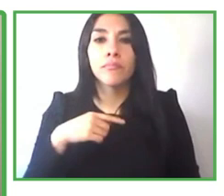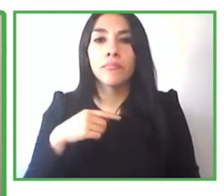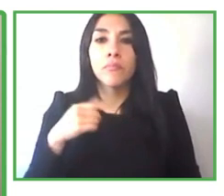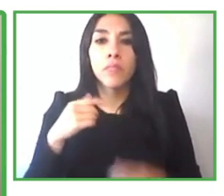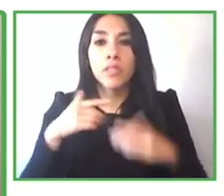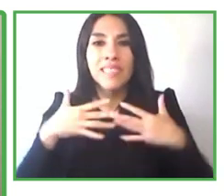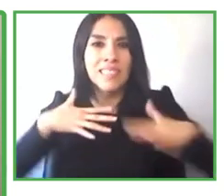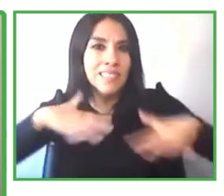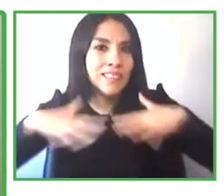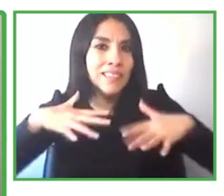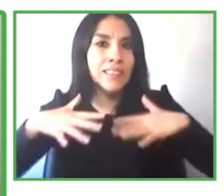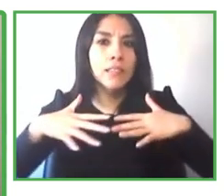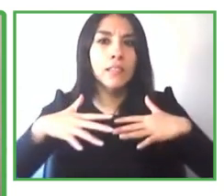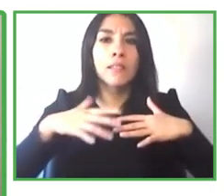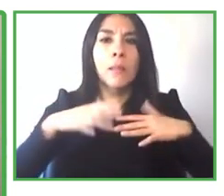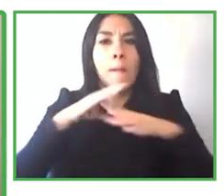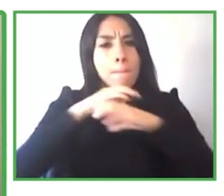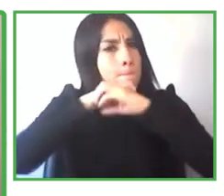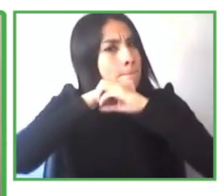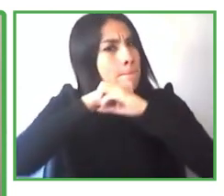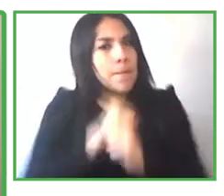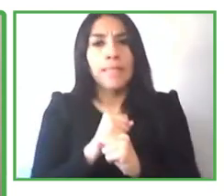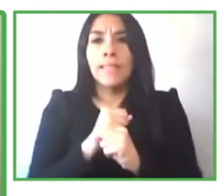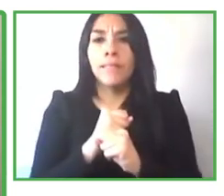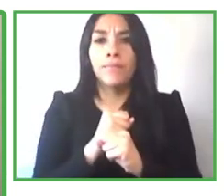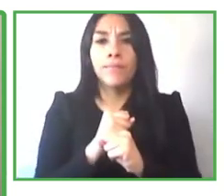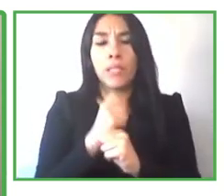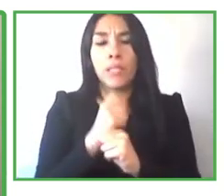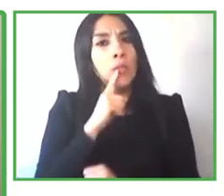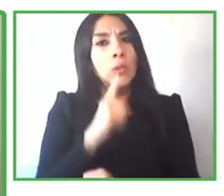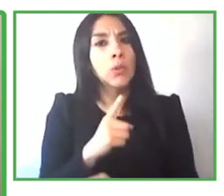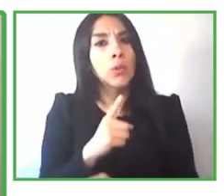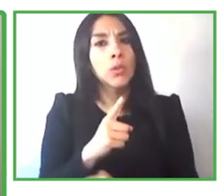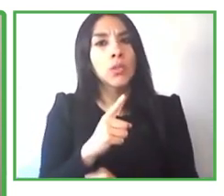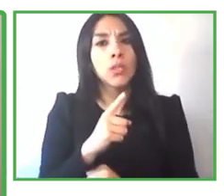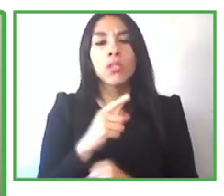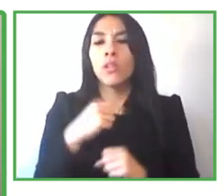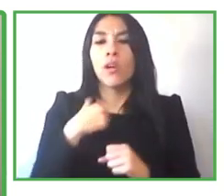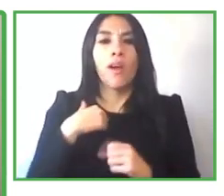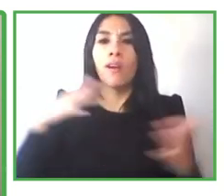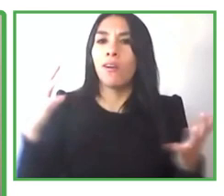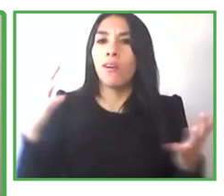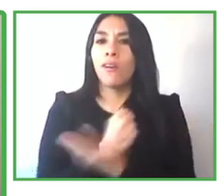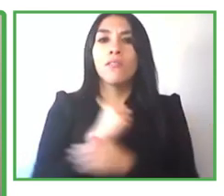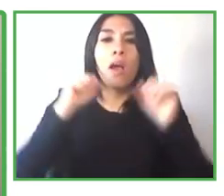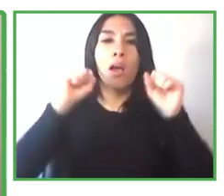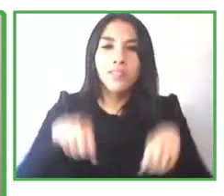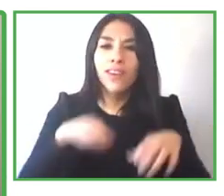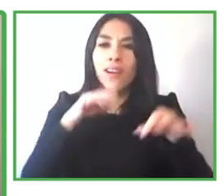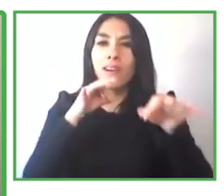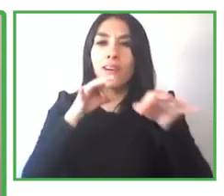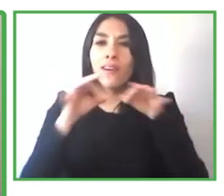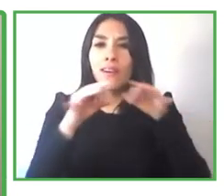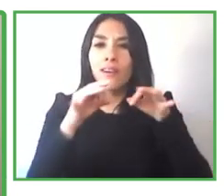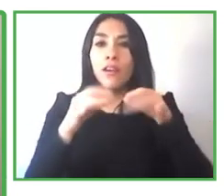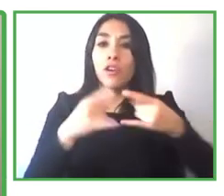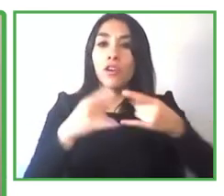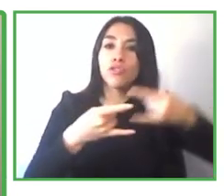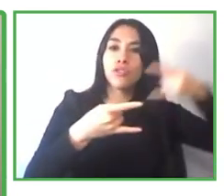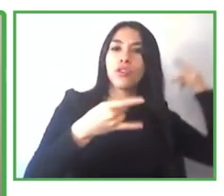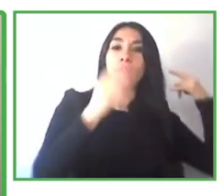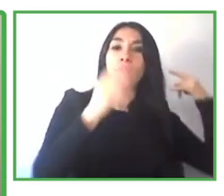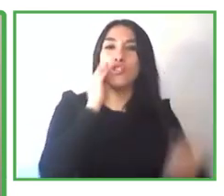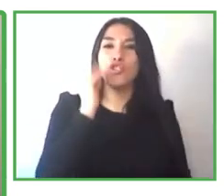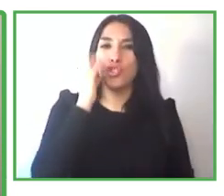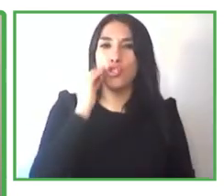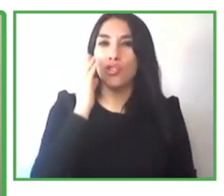your experience in trinity well my experience in trinity it's really um changed my confidence